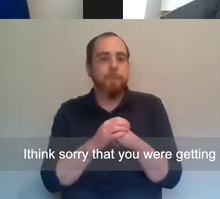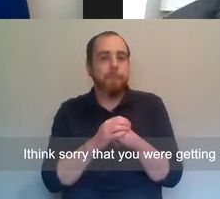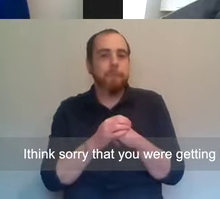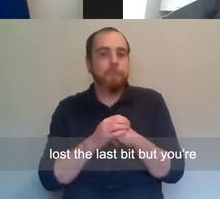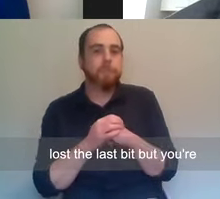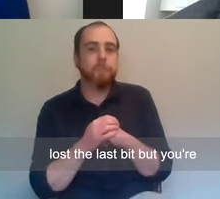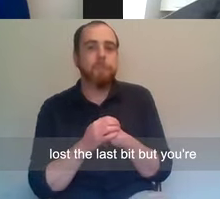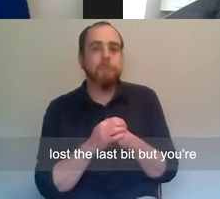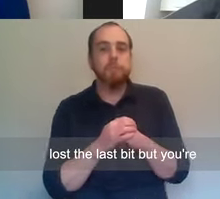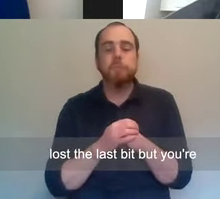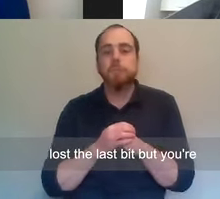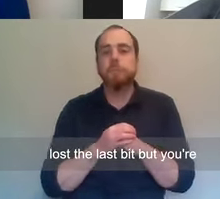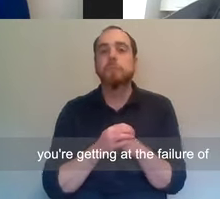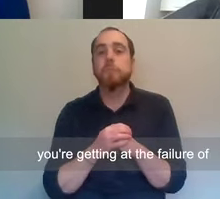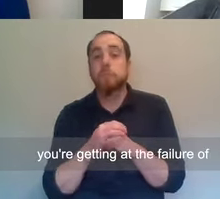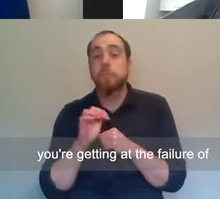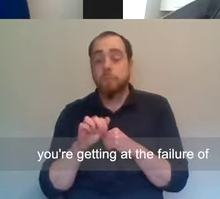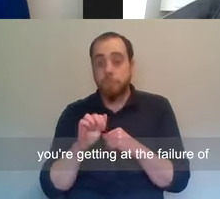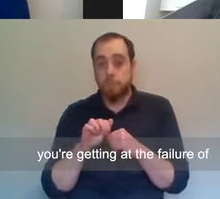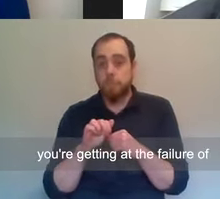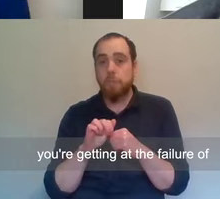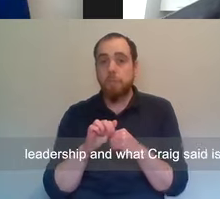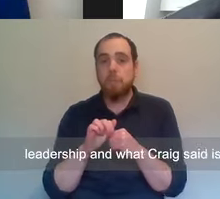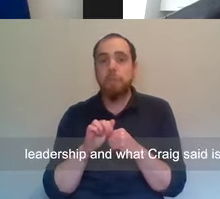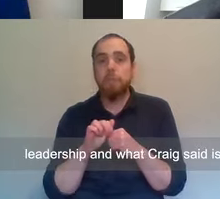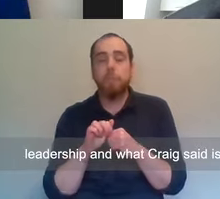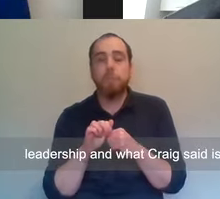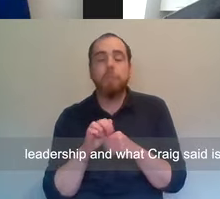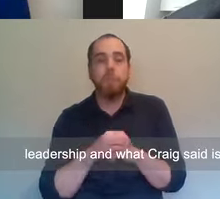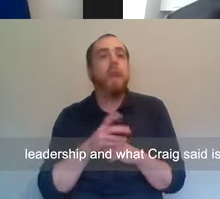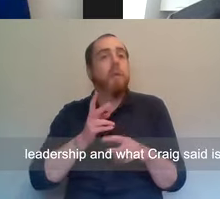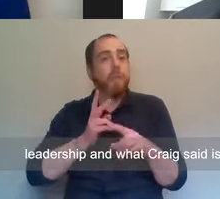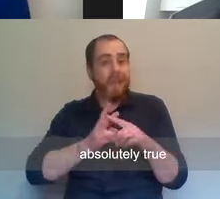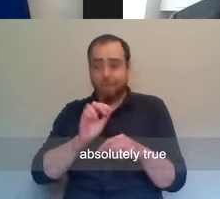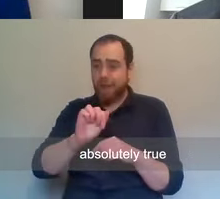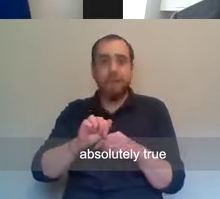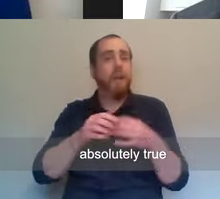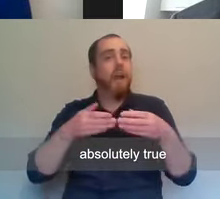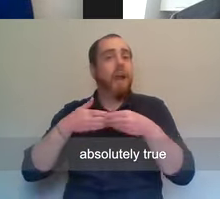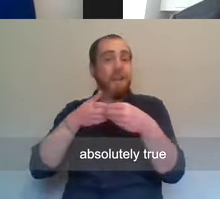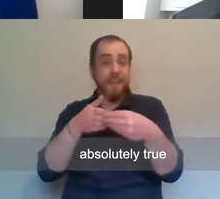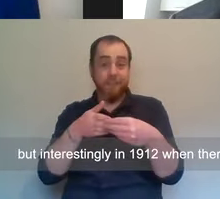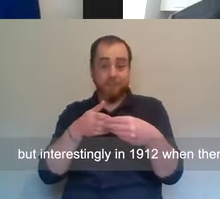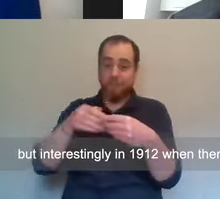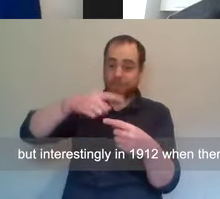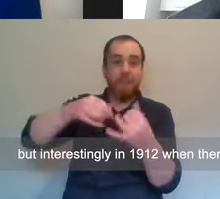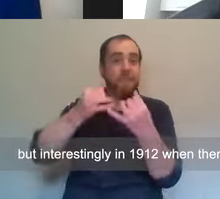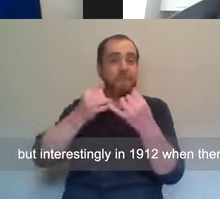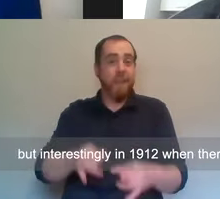that you were getting, I lost the last bit, but you're getting at the failure of leadership and what Craig said is absolutely true.